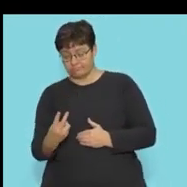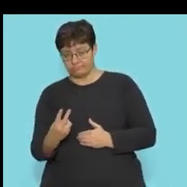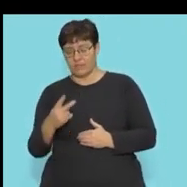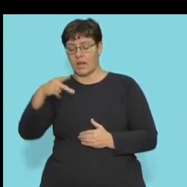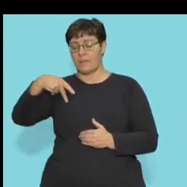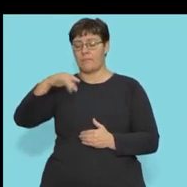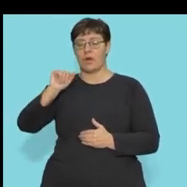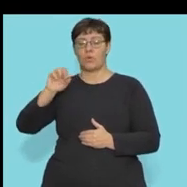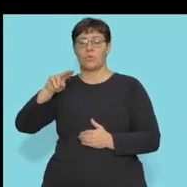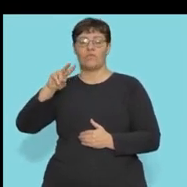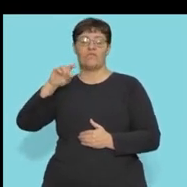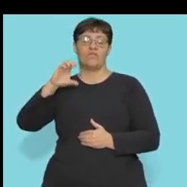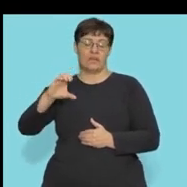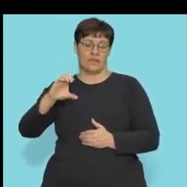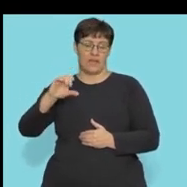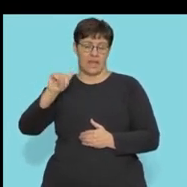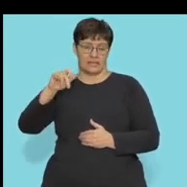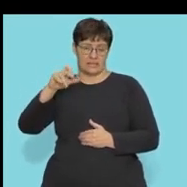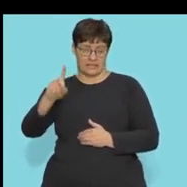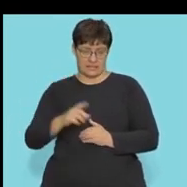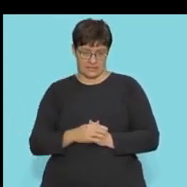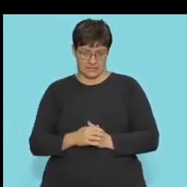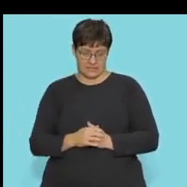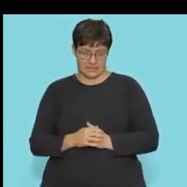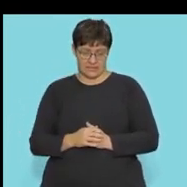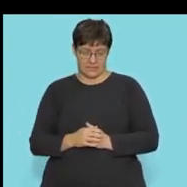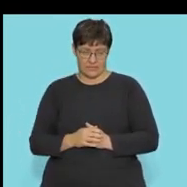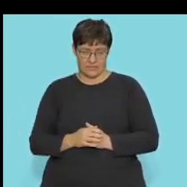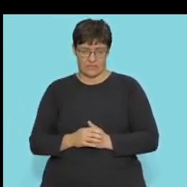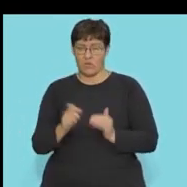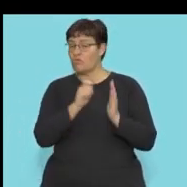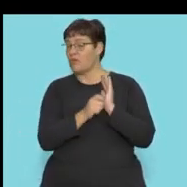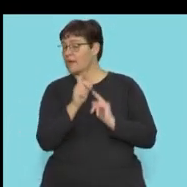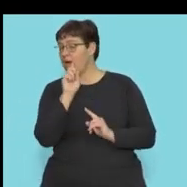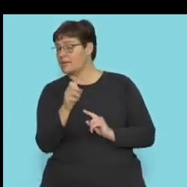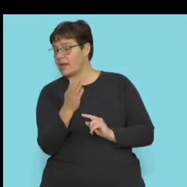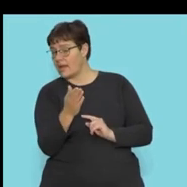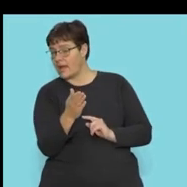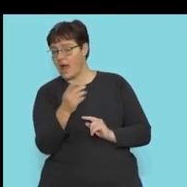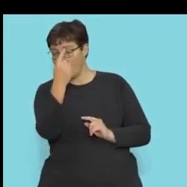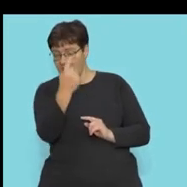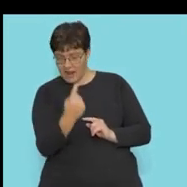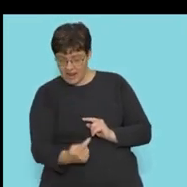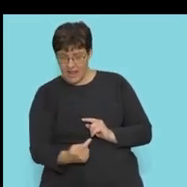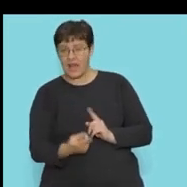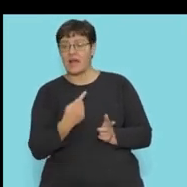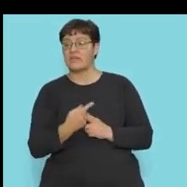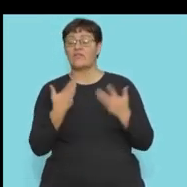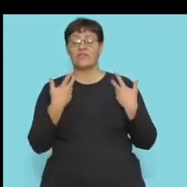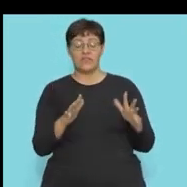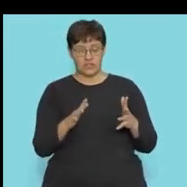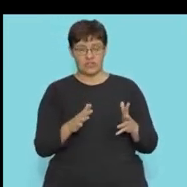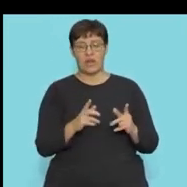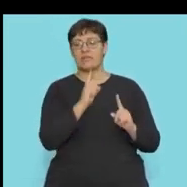pyruvic acid. I'm going to give you a moment to write your answers down. Let's go through them. And as we do